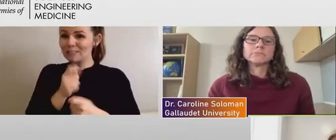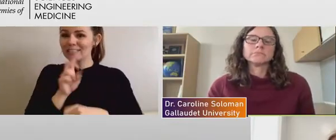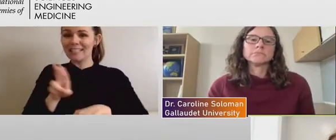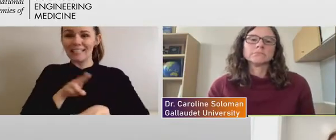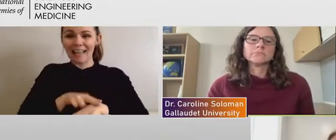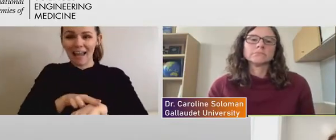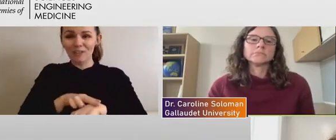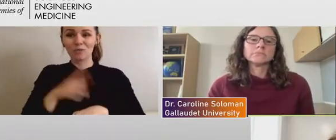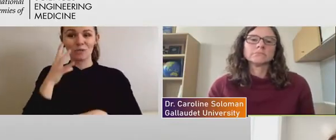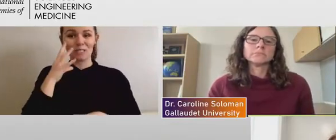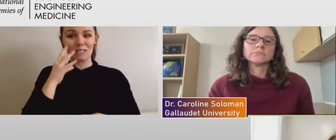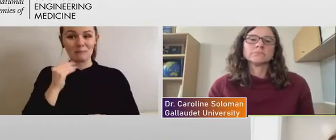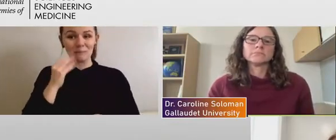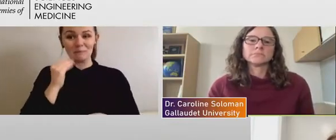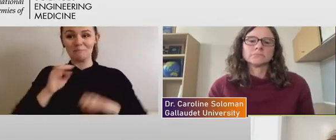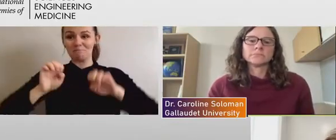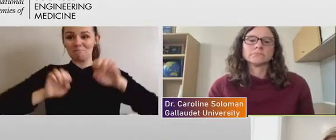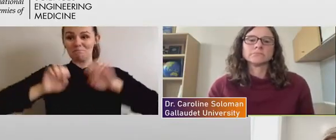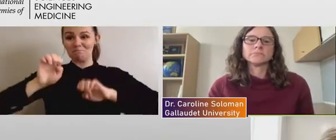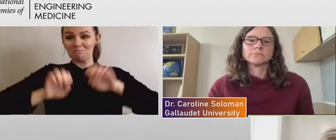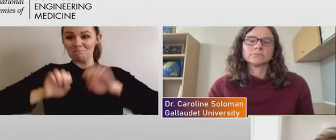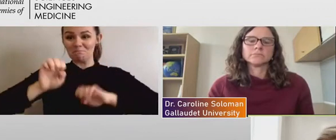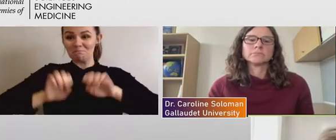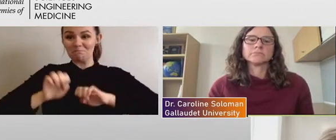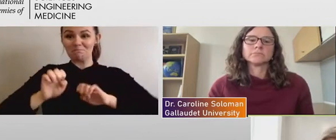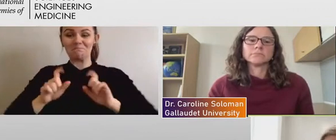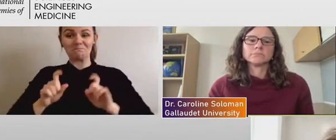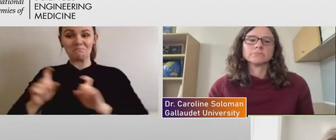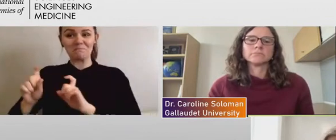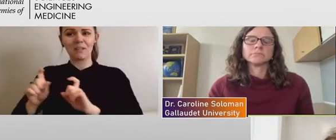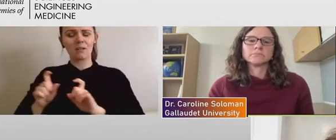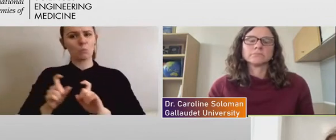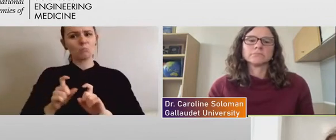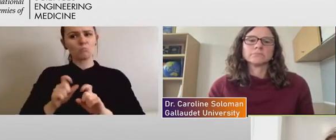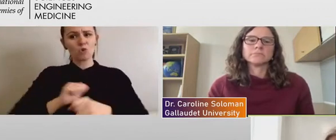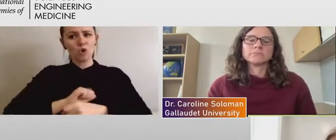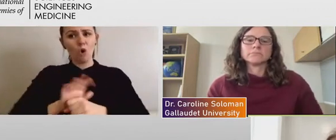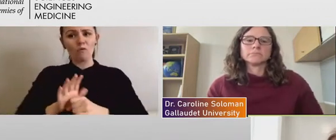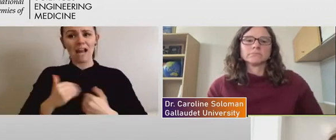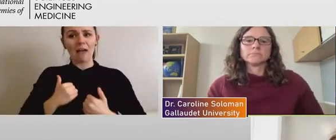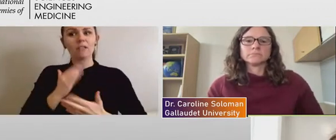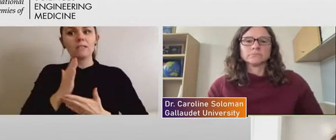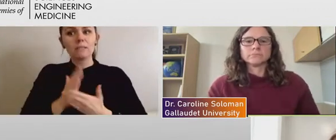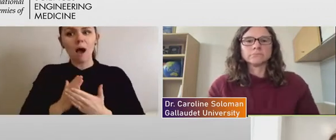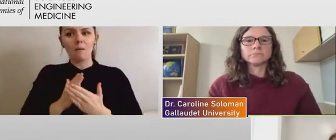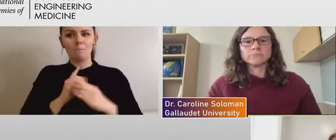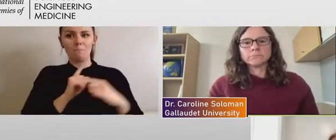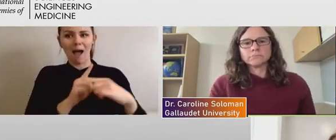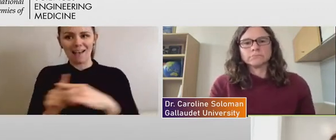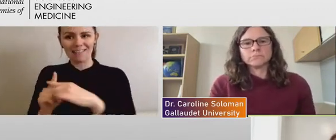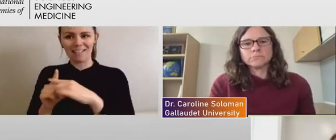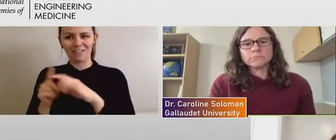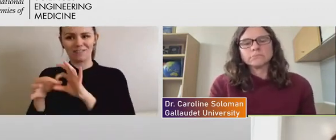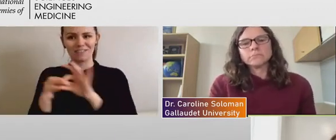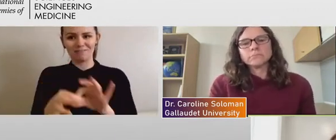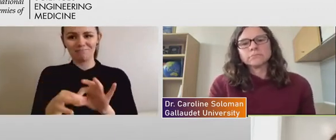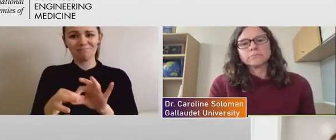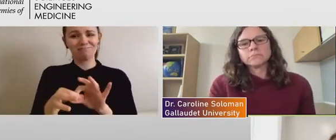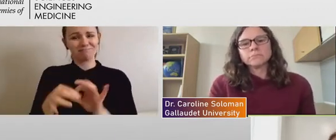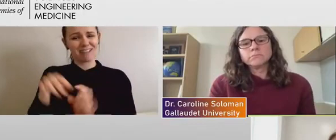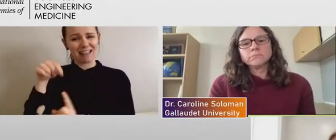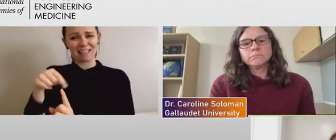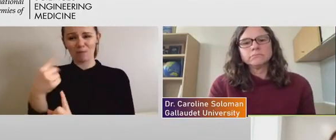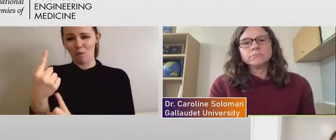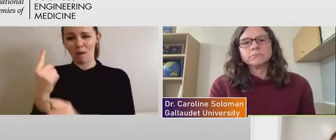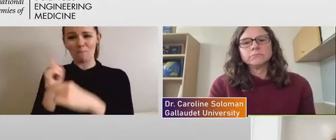but there have been some positives and this is a positive, I think for lots of people in the disability community, as